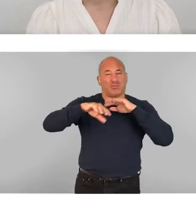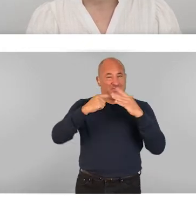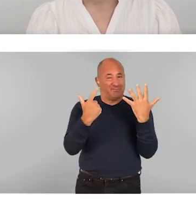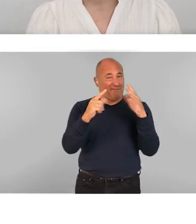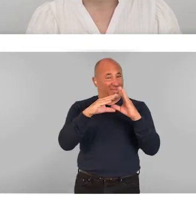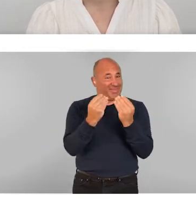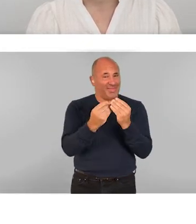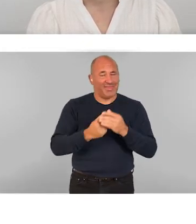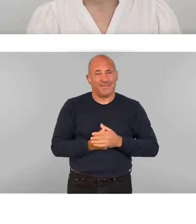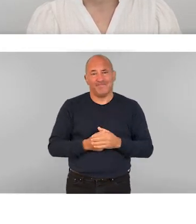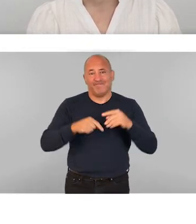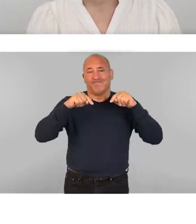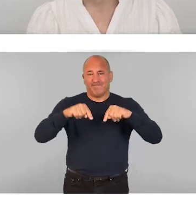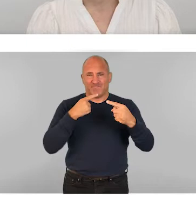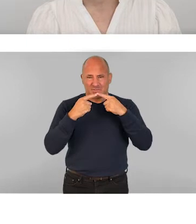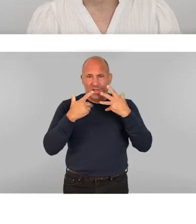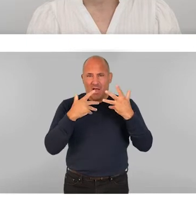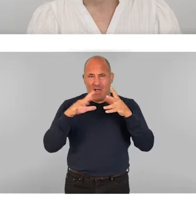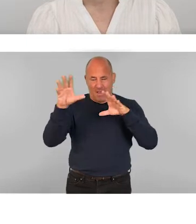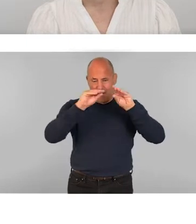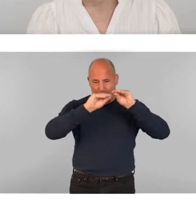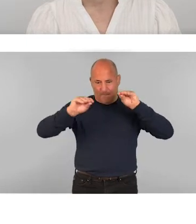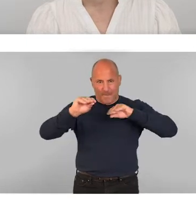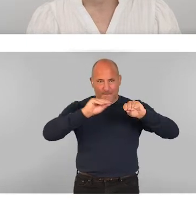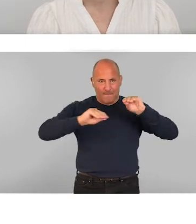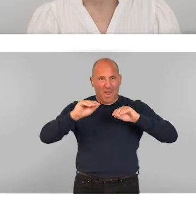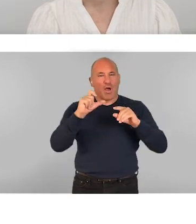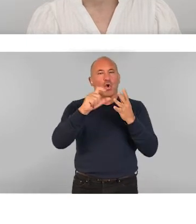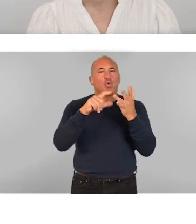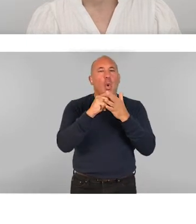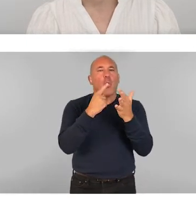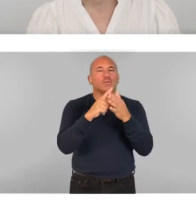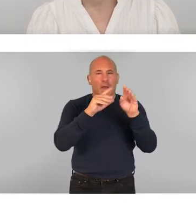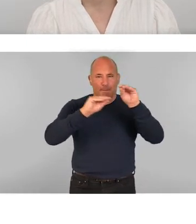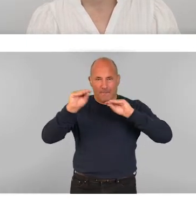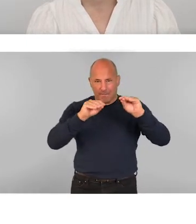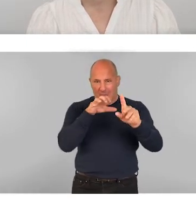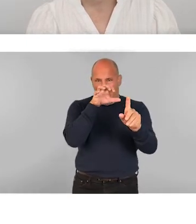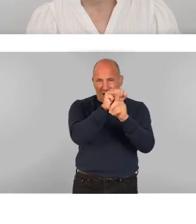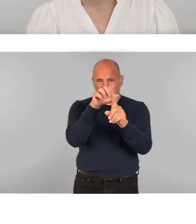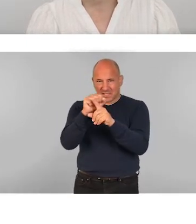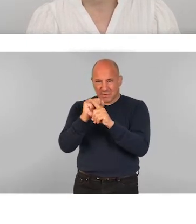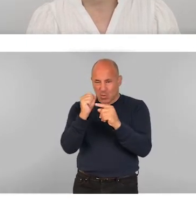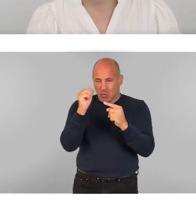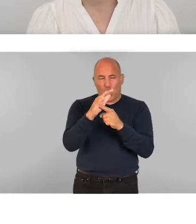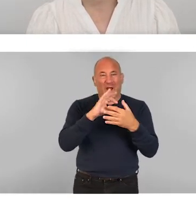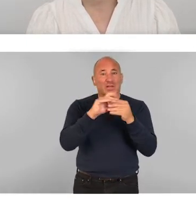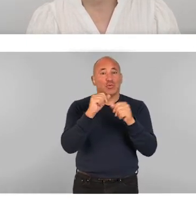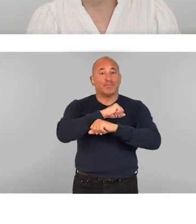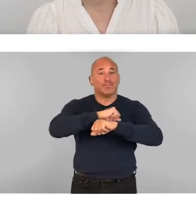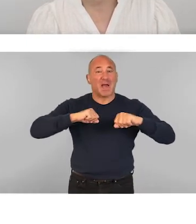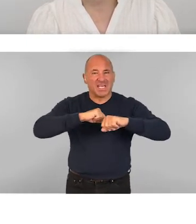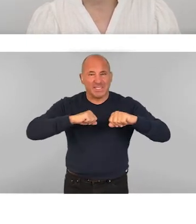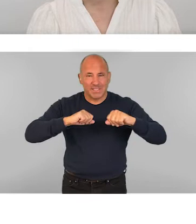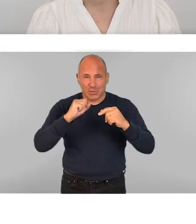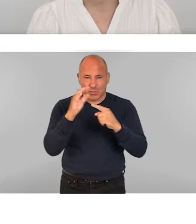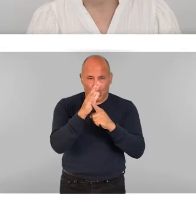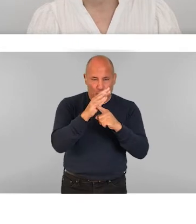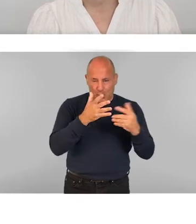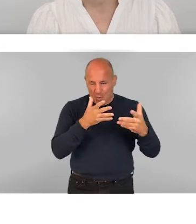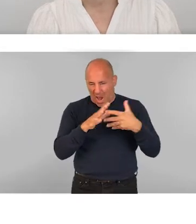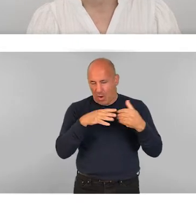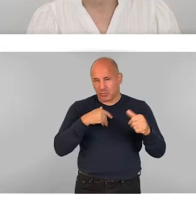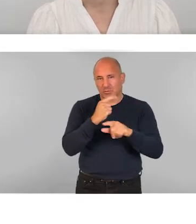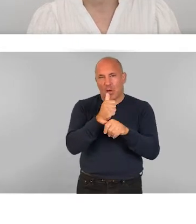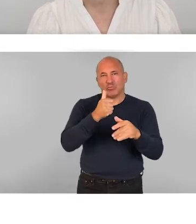This data was then further organised into codes which identified that key factors surrounding space were pivotal to framing conversations relative